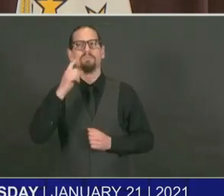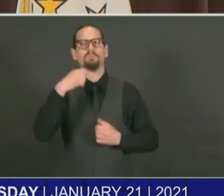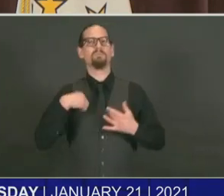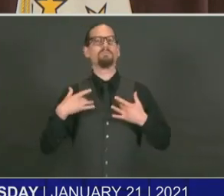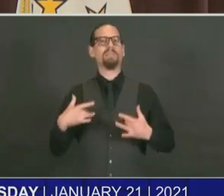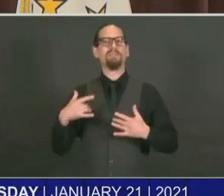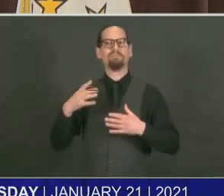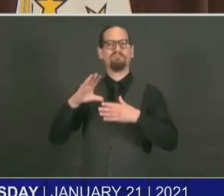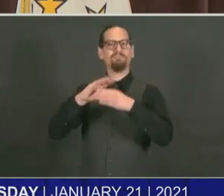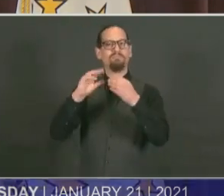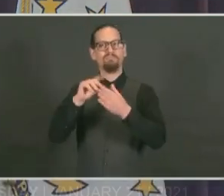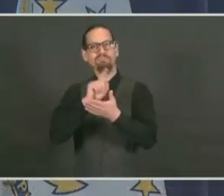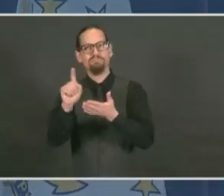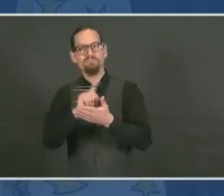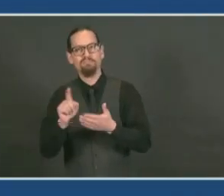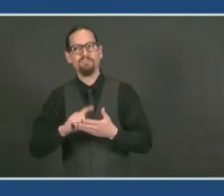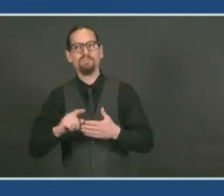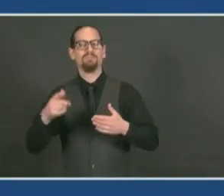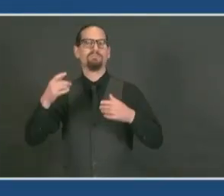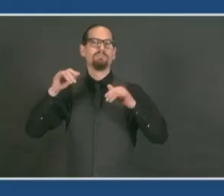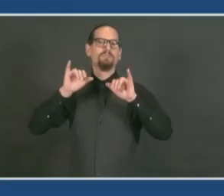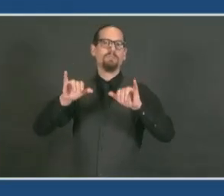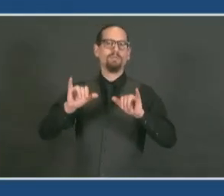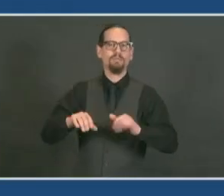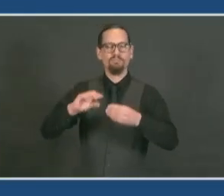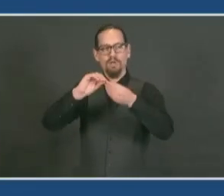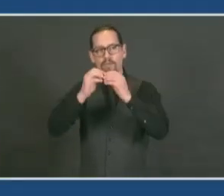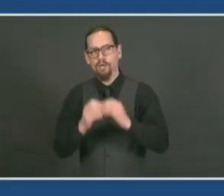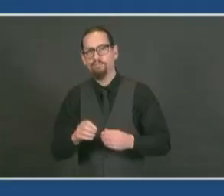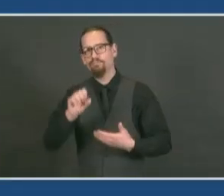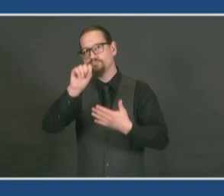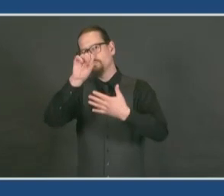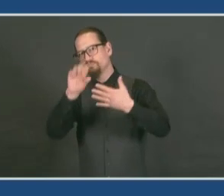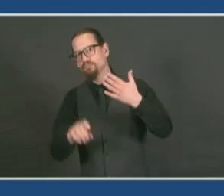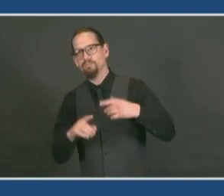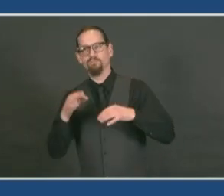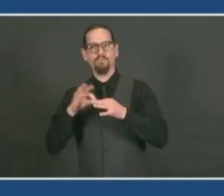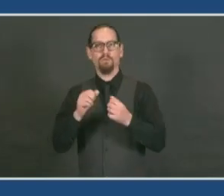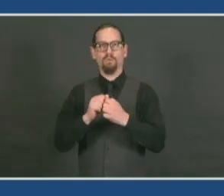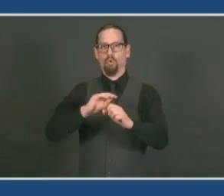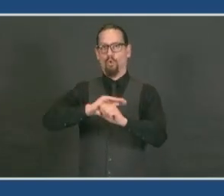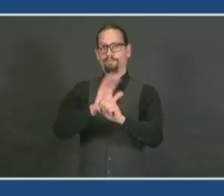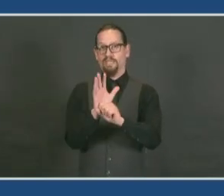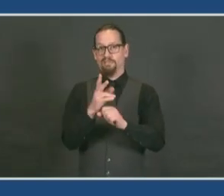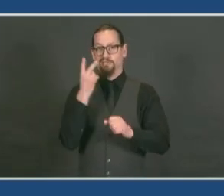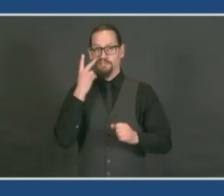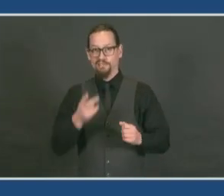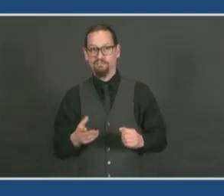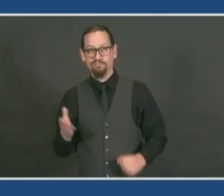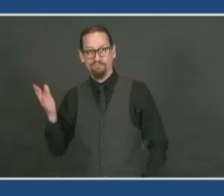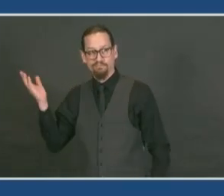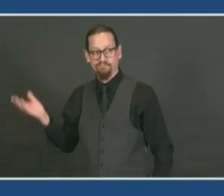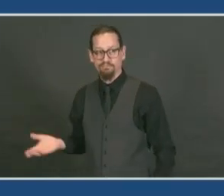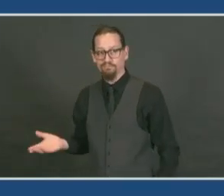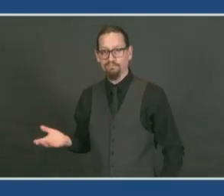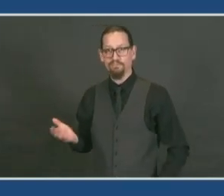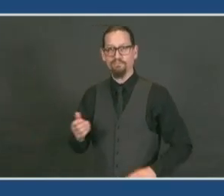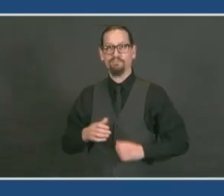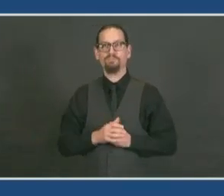As you can see on our dashboard, and as Dr. Chan will explain in more detail, 63